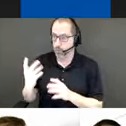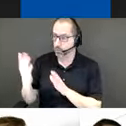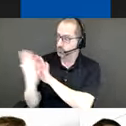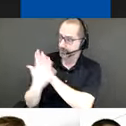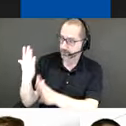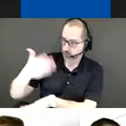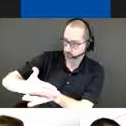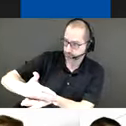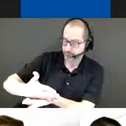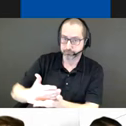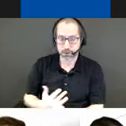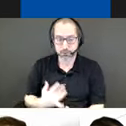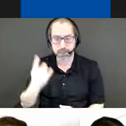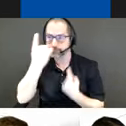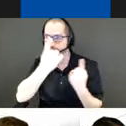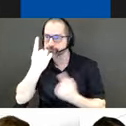what comes next?